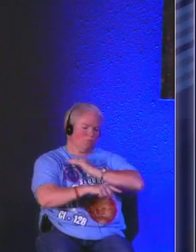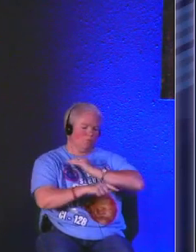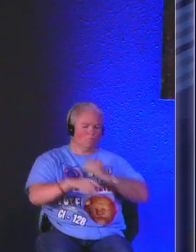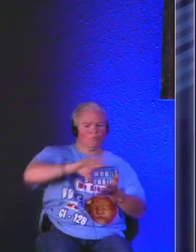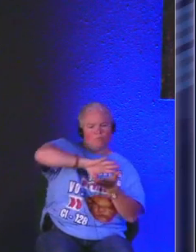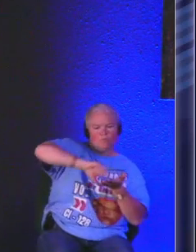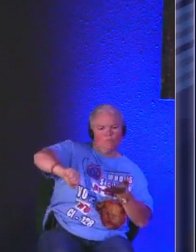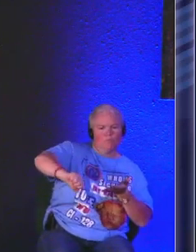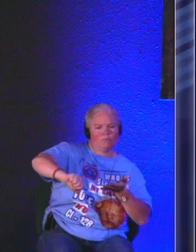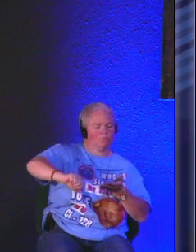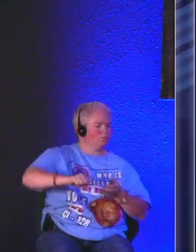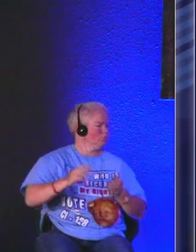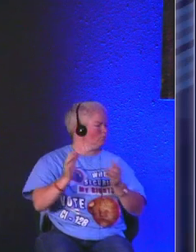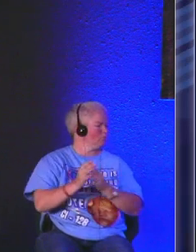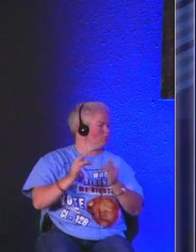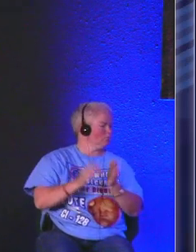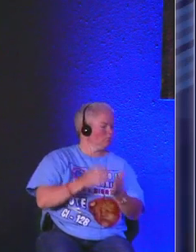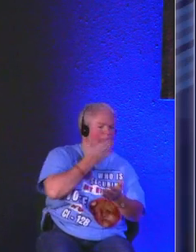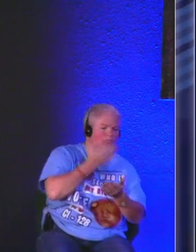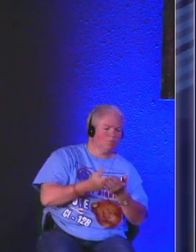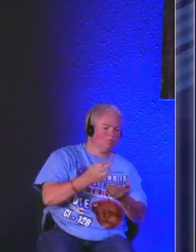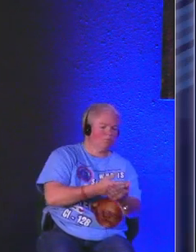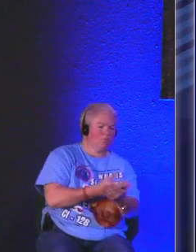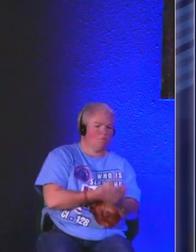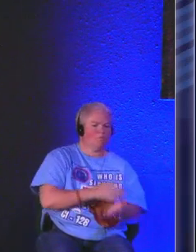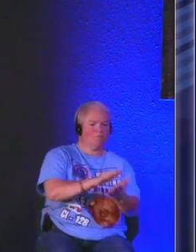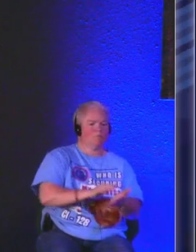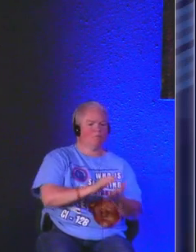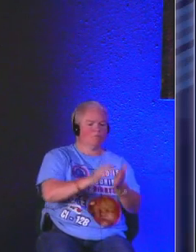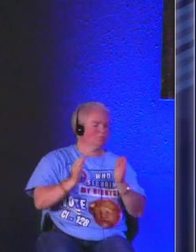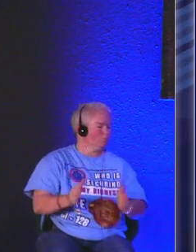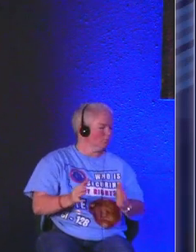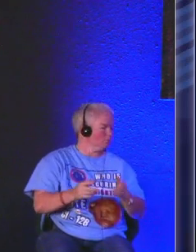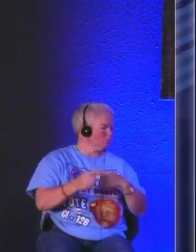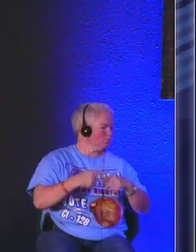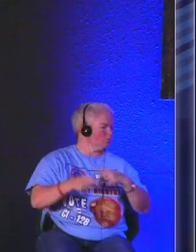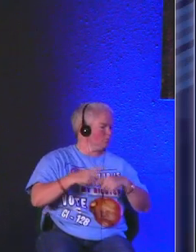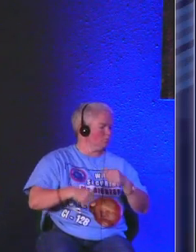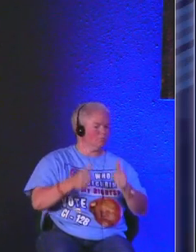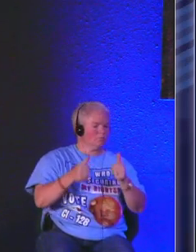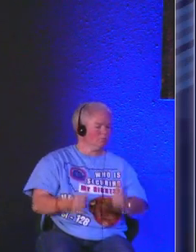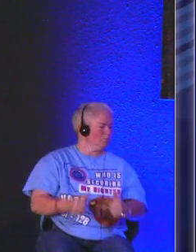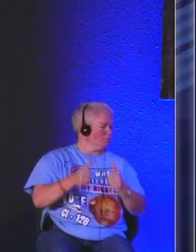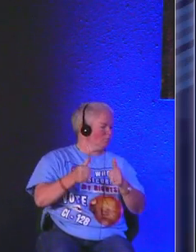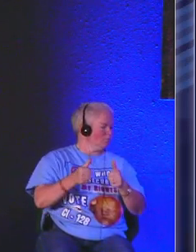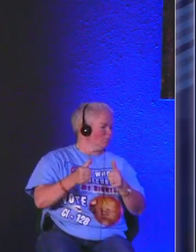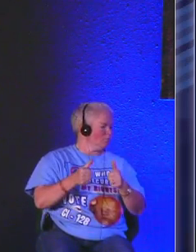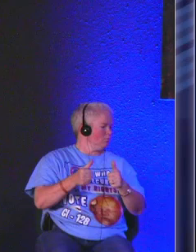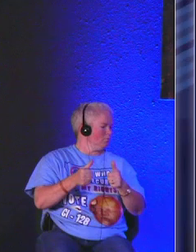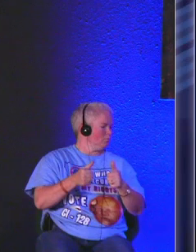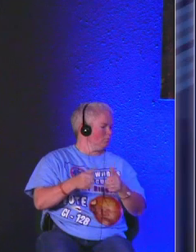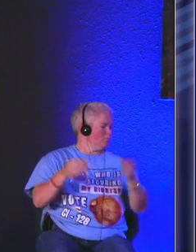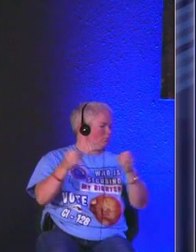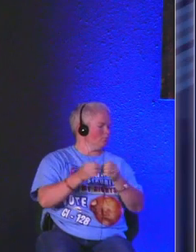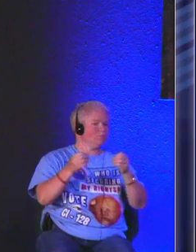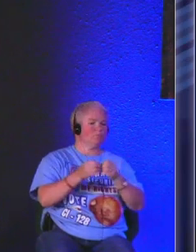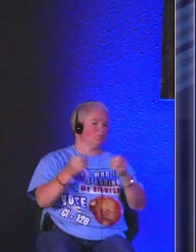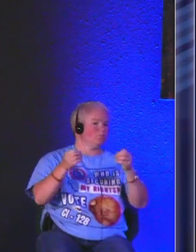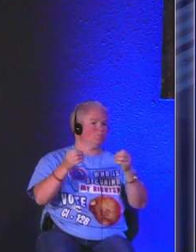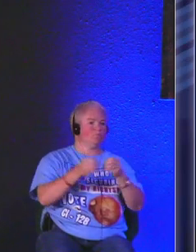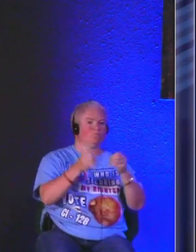but Jesus our good shepherd has come that we may have life and have it